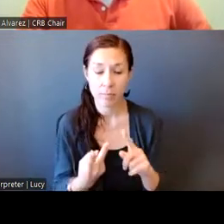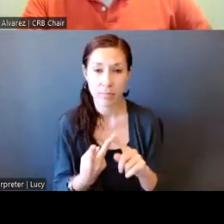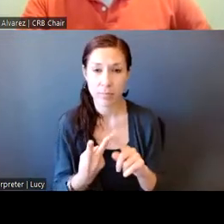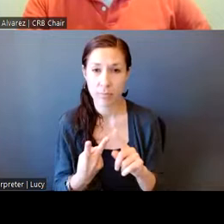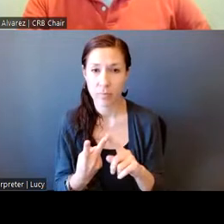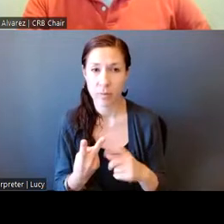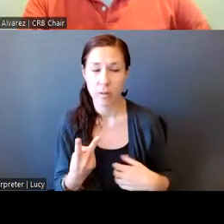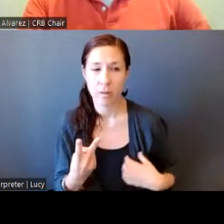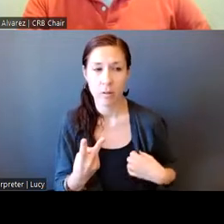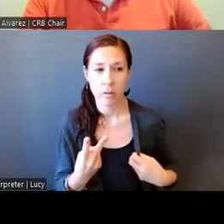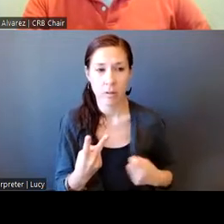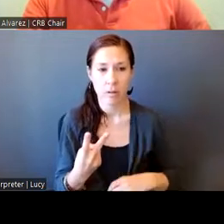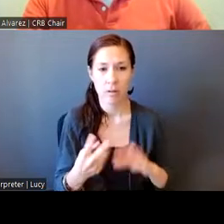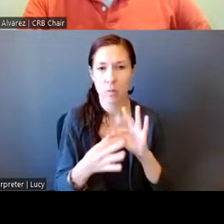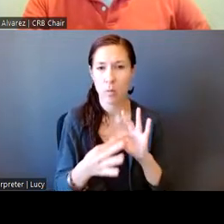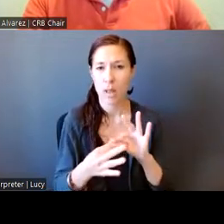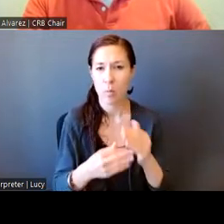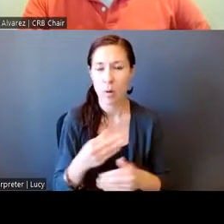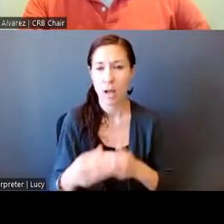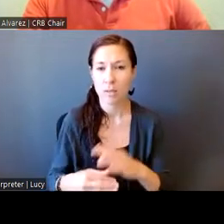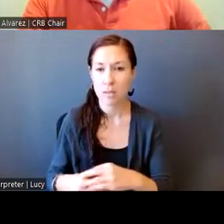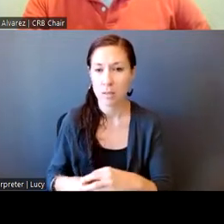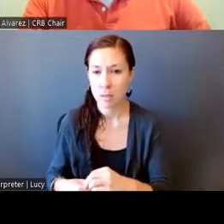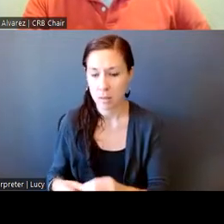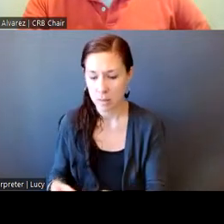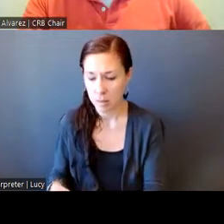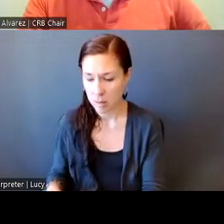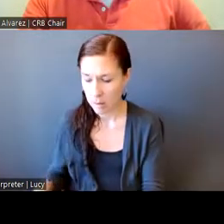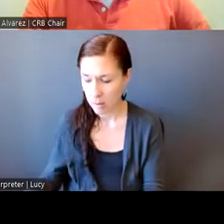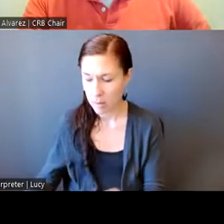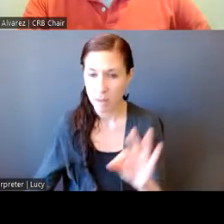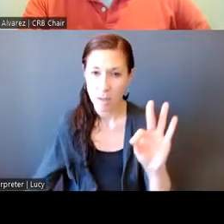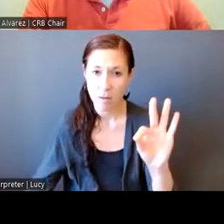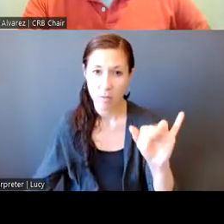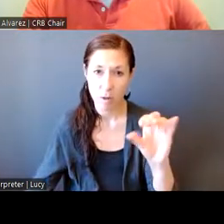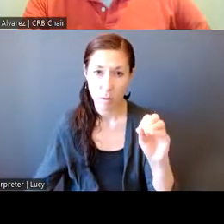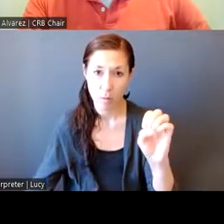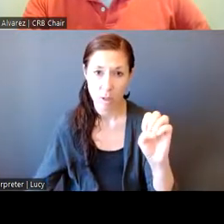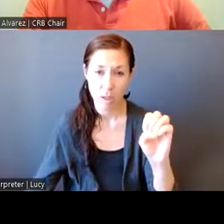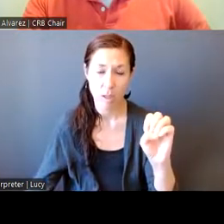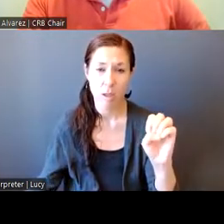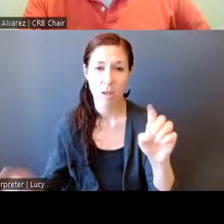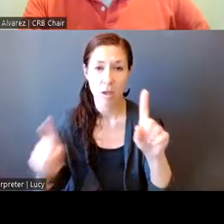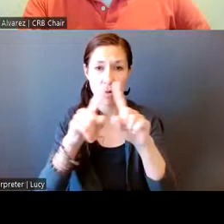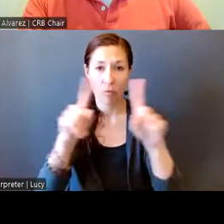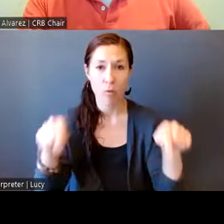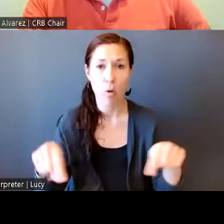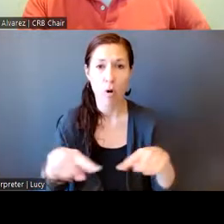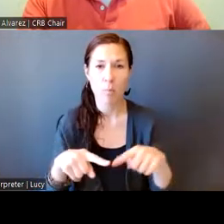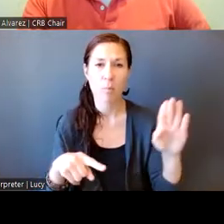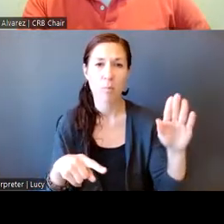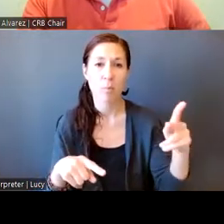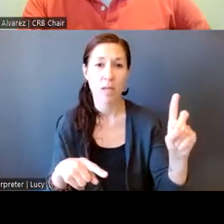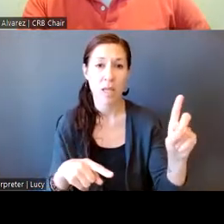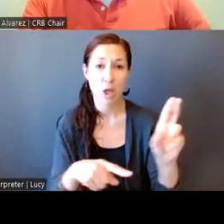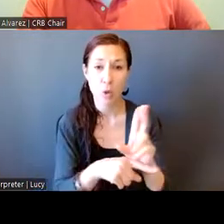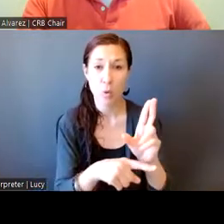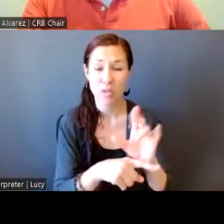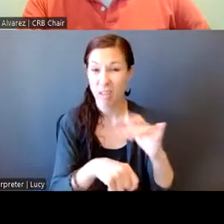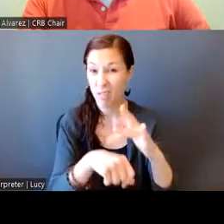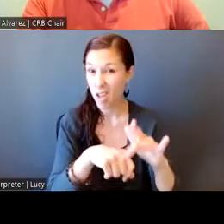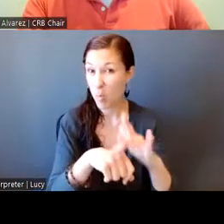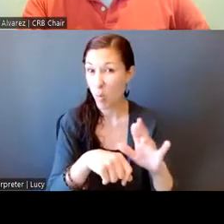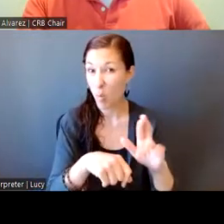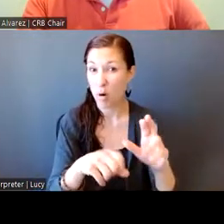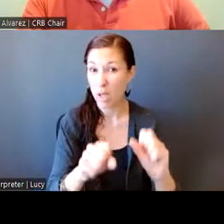process question. Uh, is the FIO form used by the Boston police department available and can you make it available,